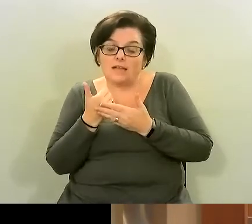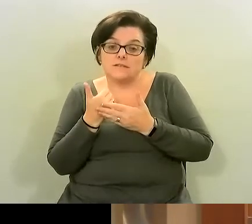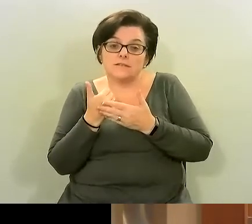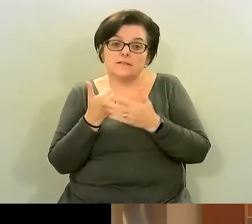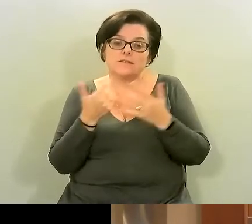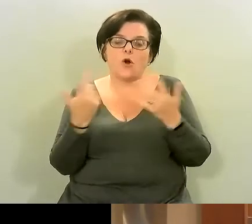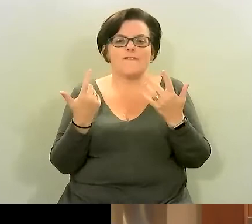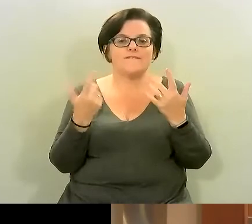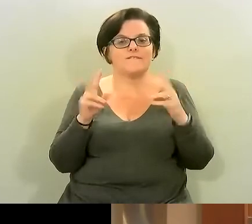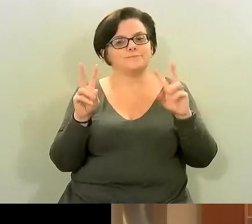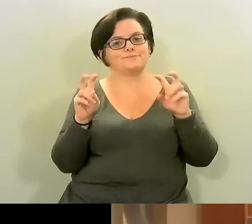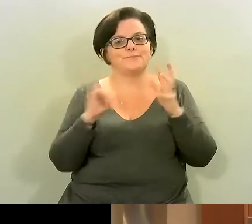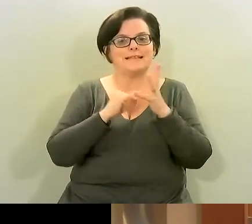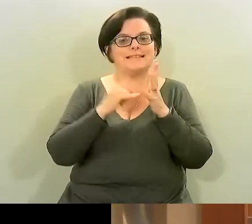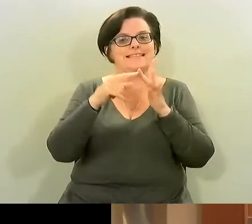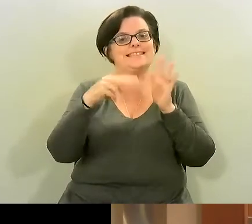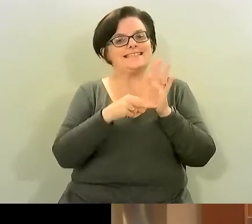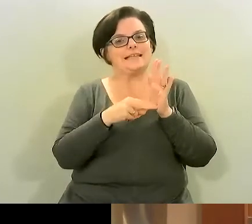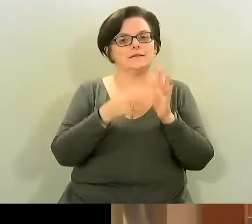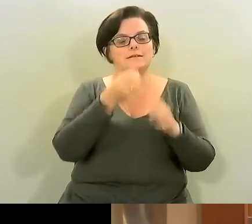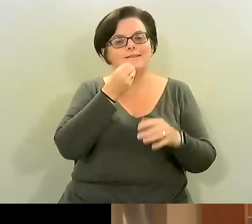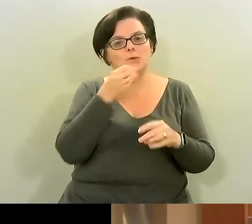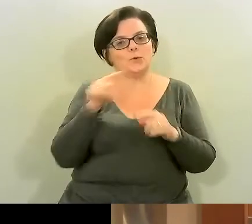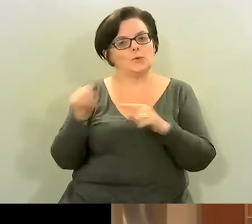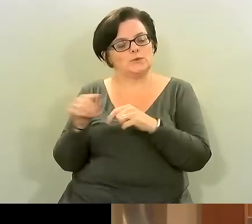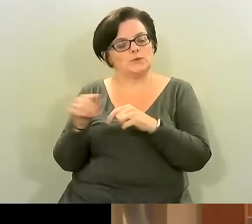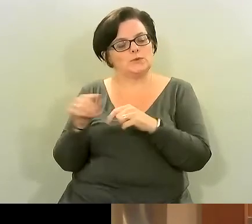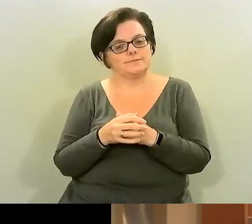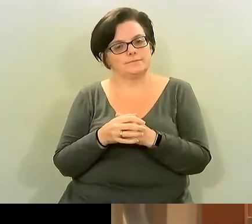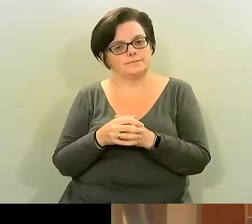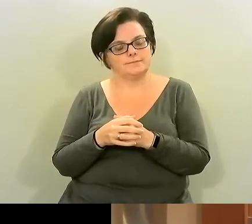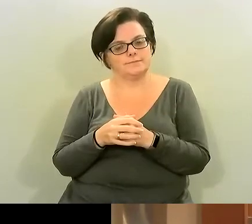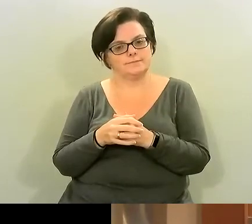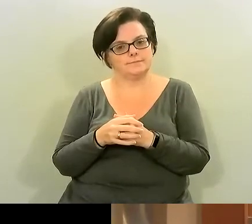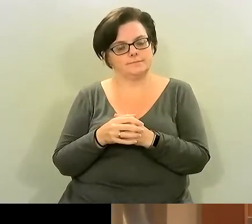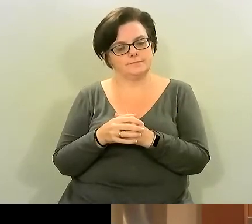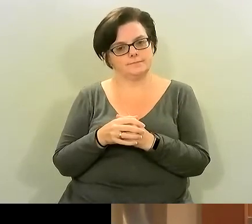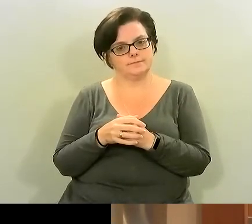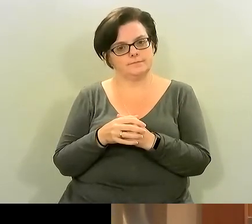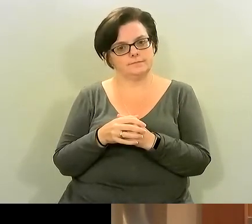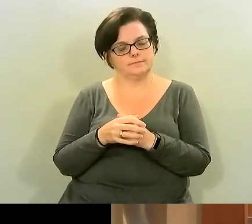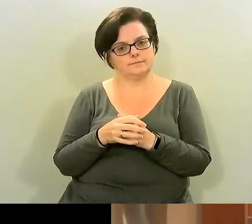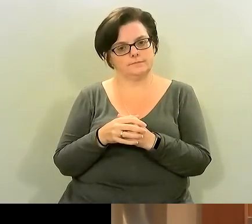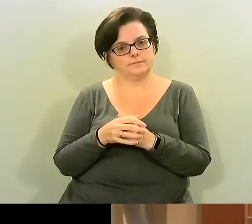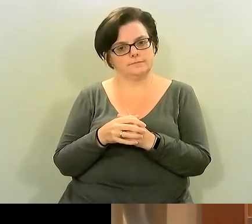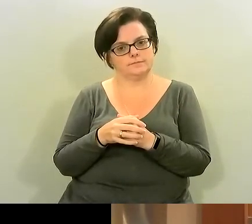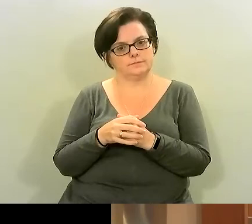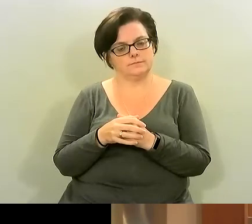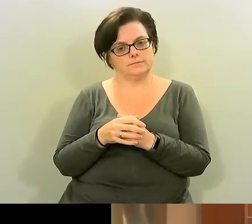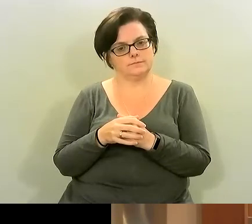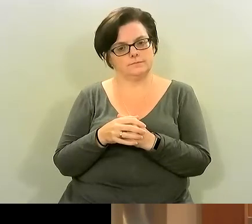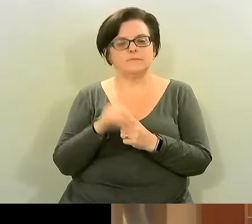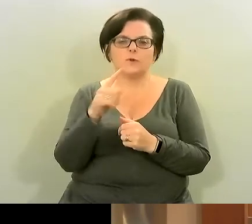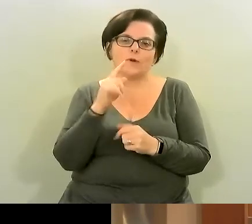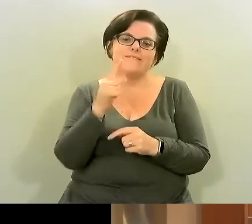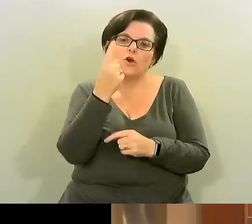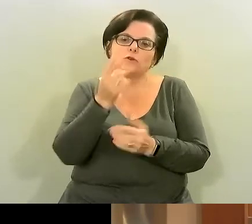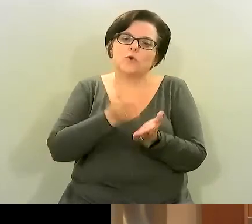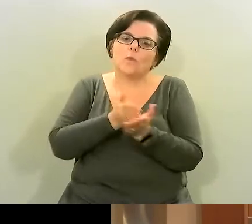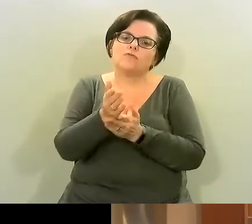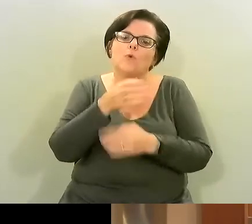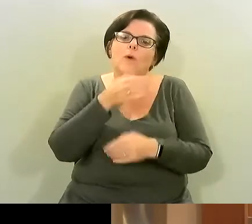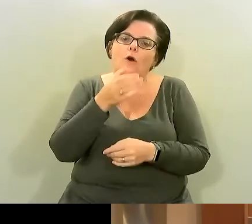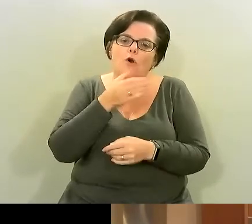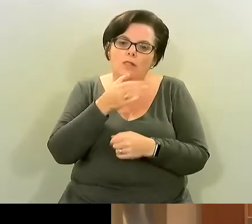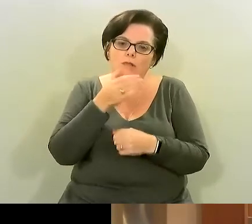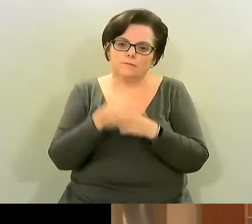sin foods as they're called often sure you know um let me go through alcohol first i'd like